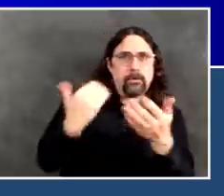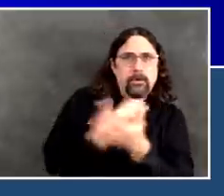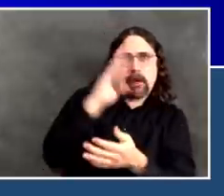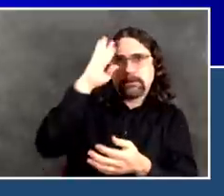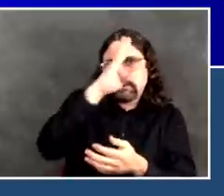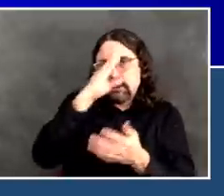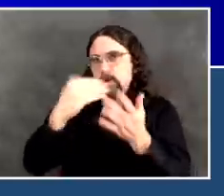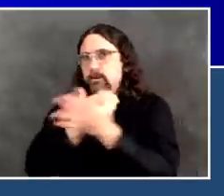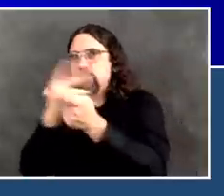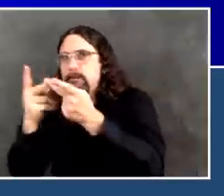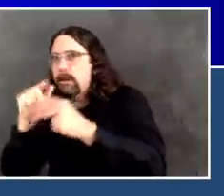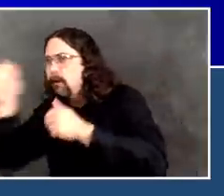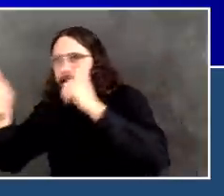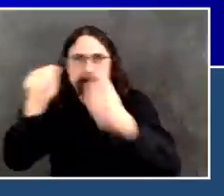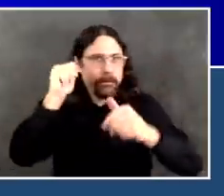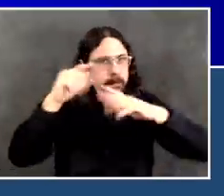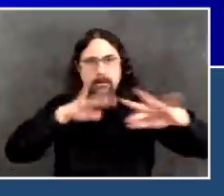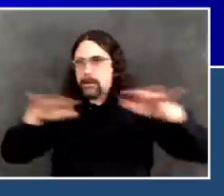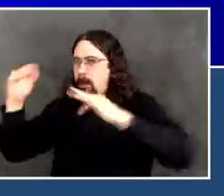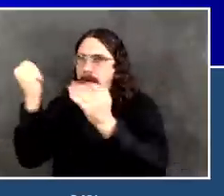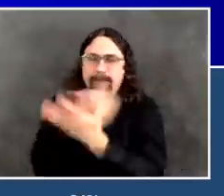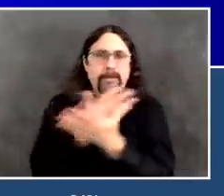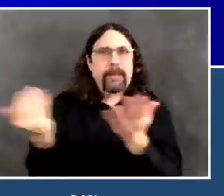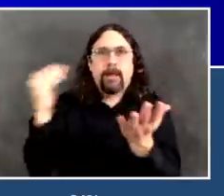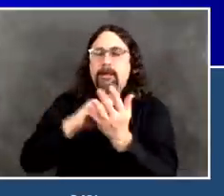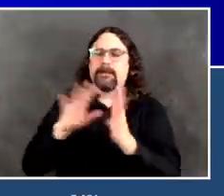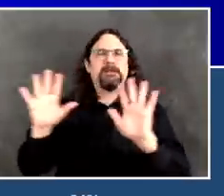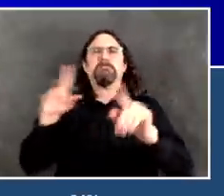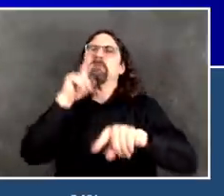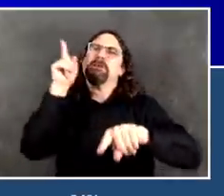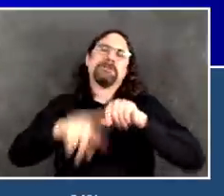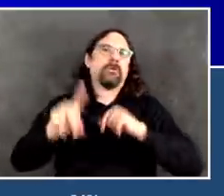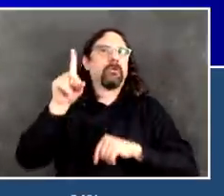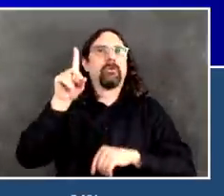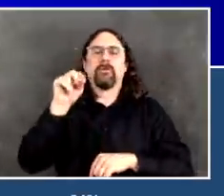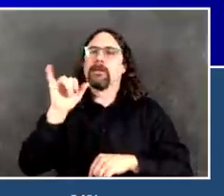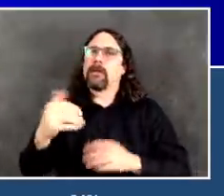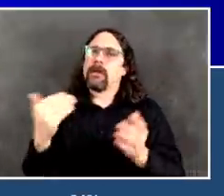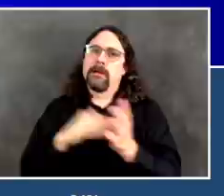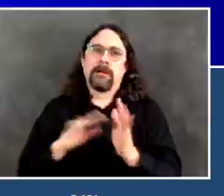Indicator number three, percentage of people testing positive for COVID-19.